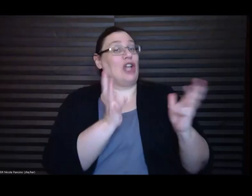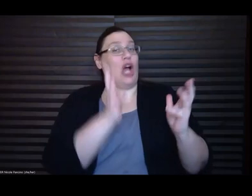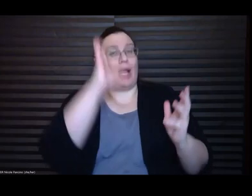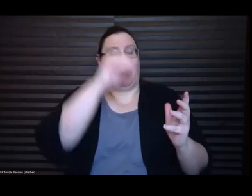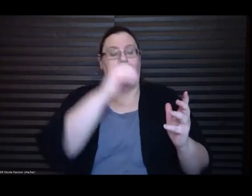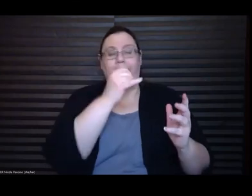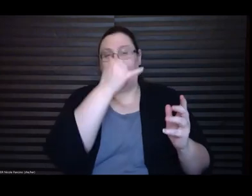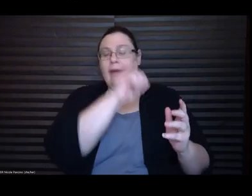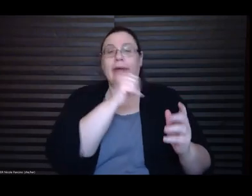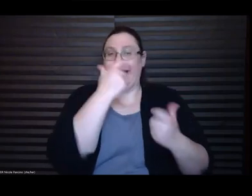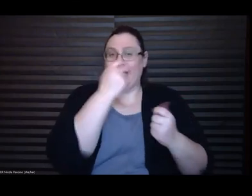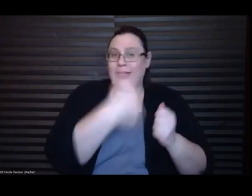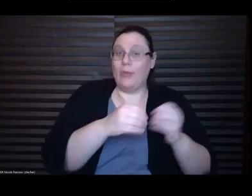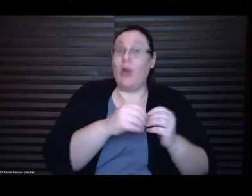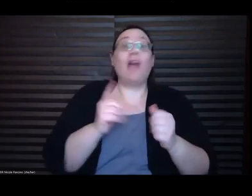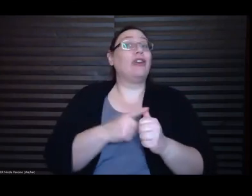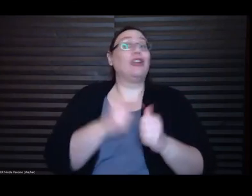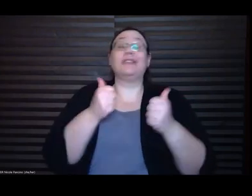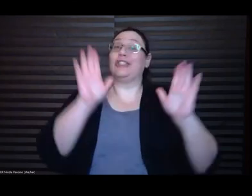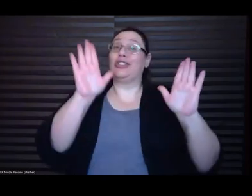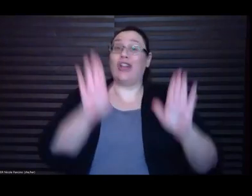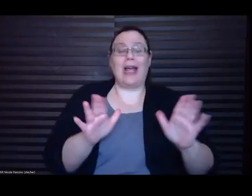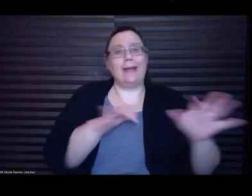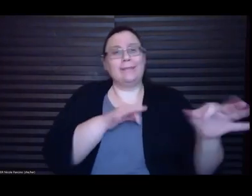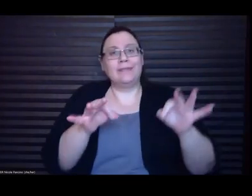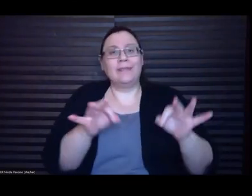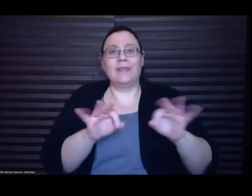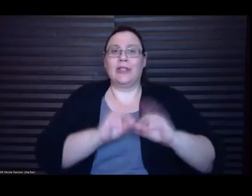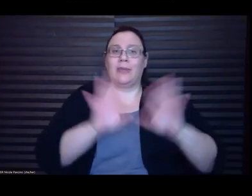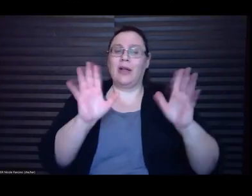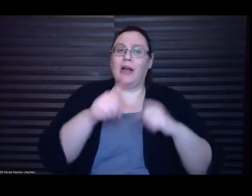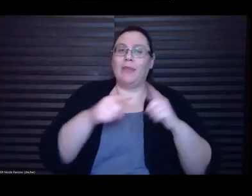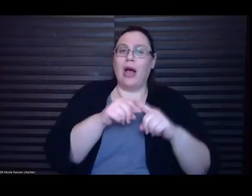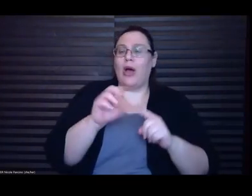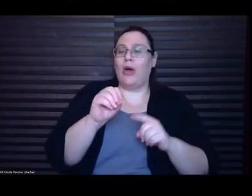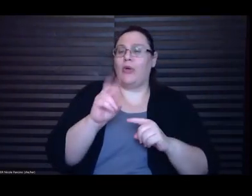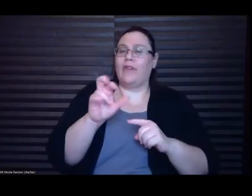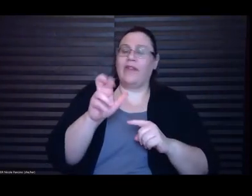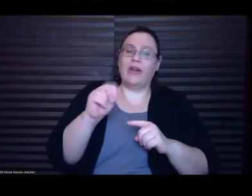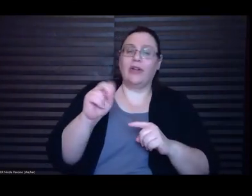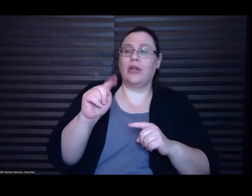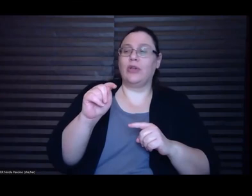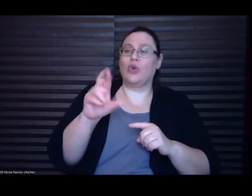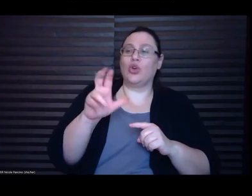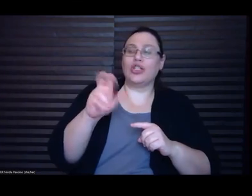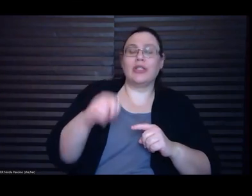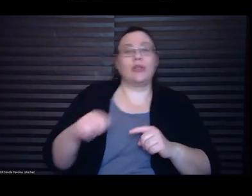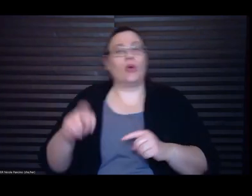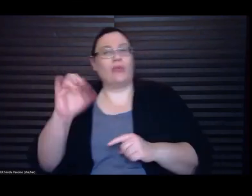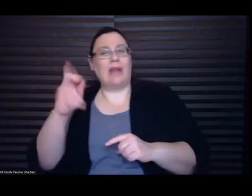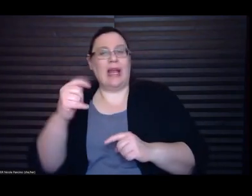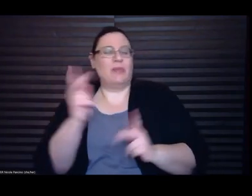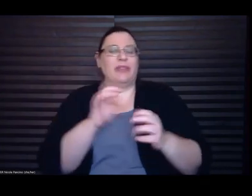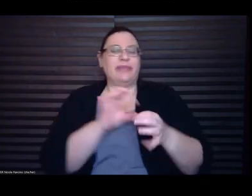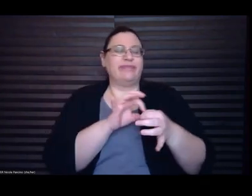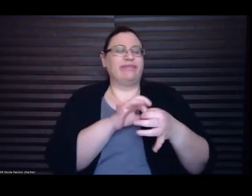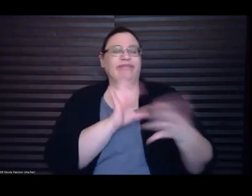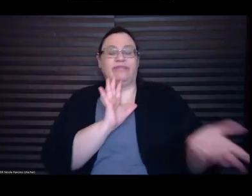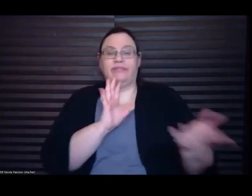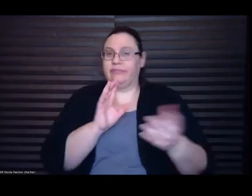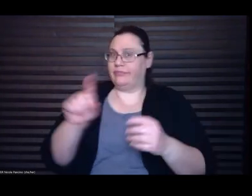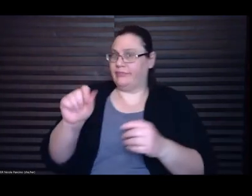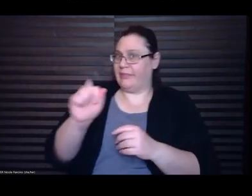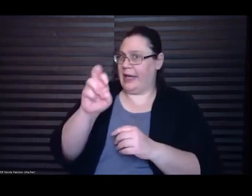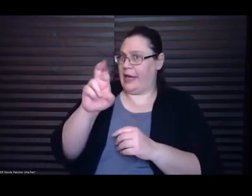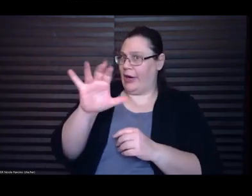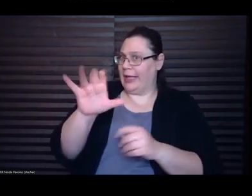ovarian torsion or my rent. Eric is different. Two weeks into our correspondence, he tells me about the cancer that ravaged half his maternal family.